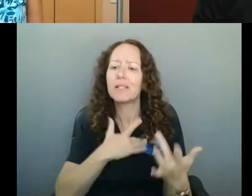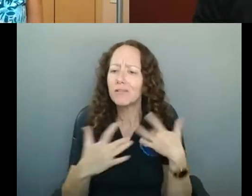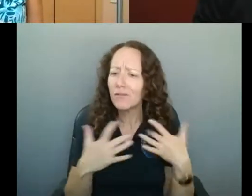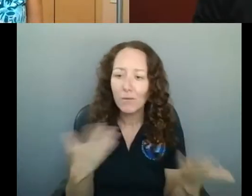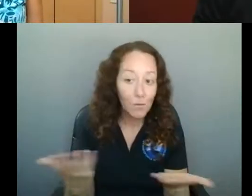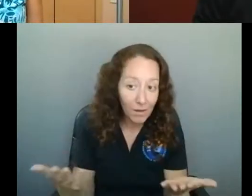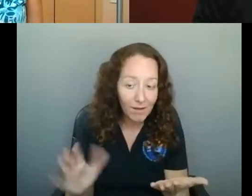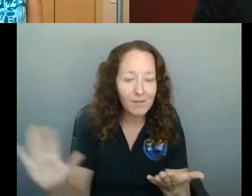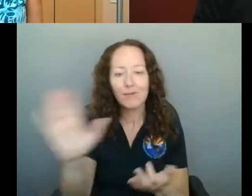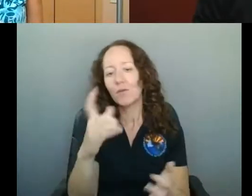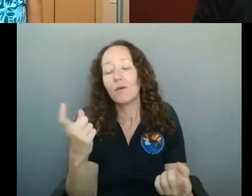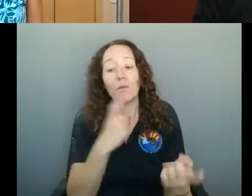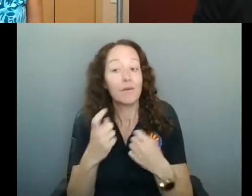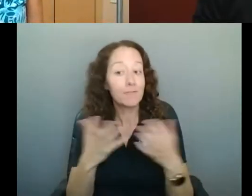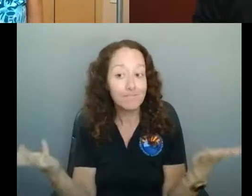bring some very